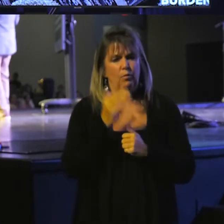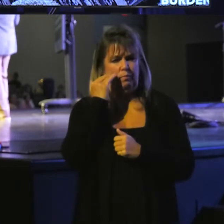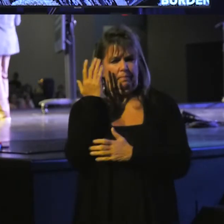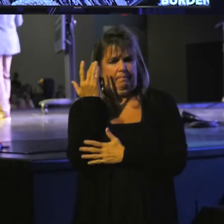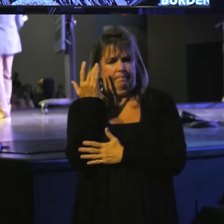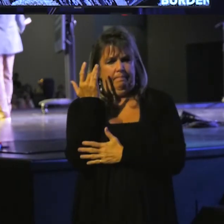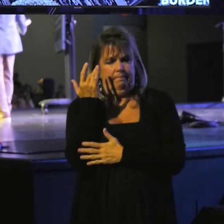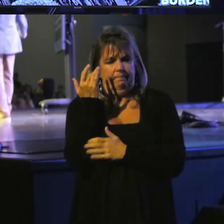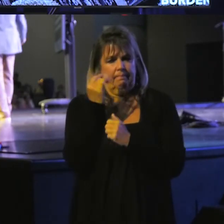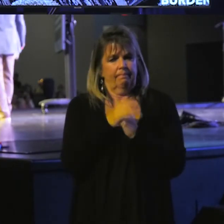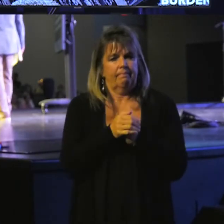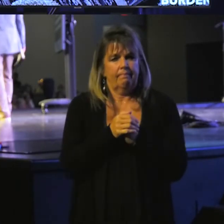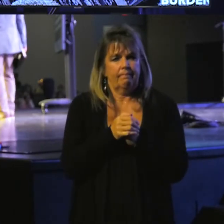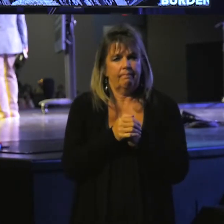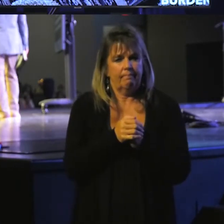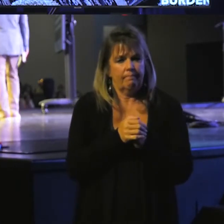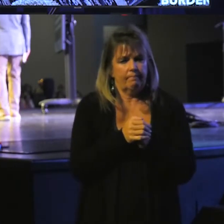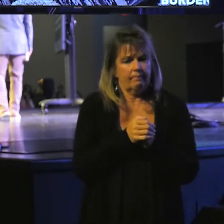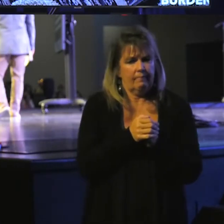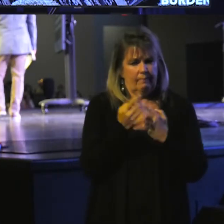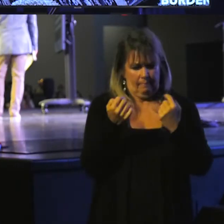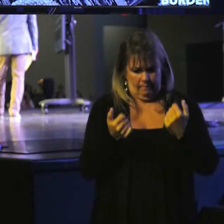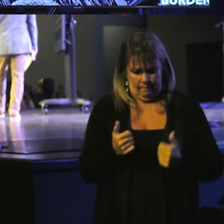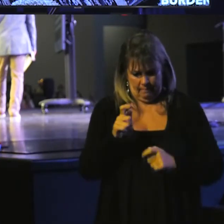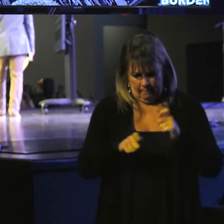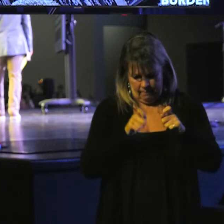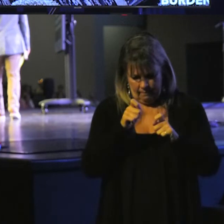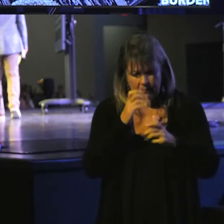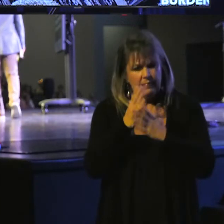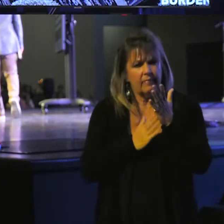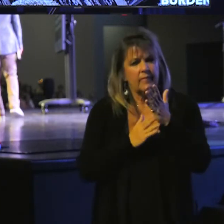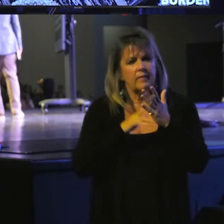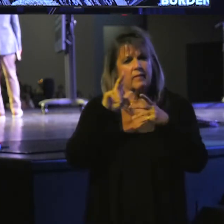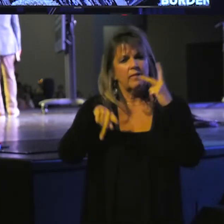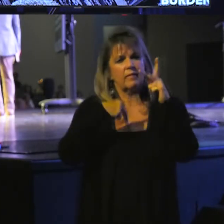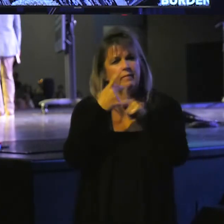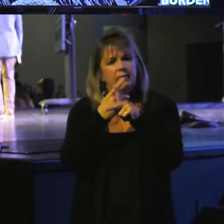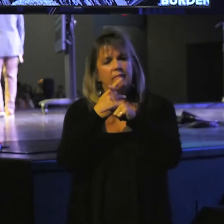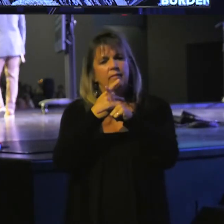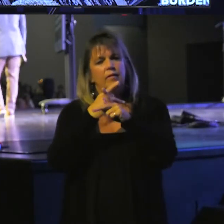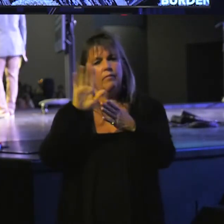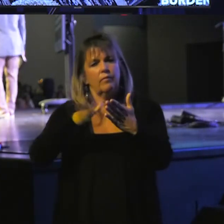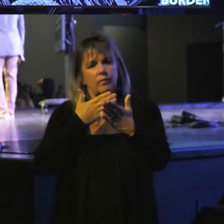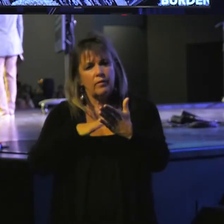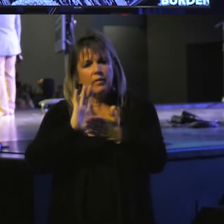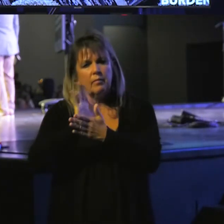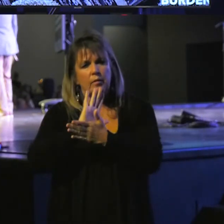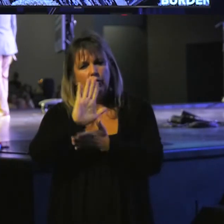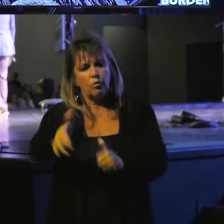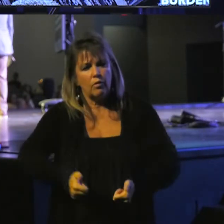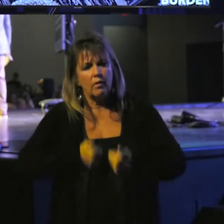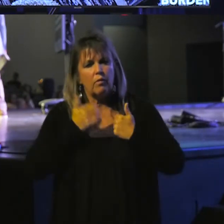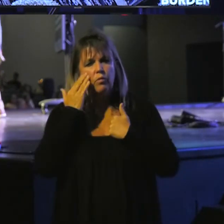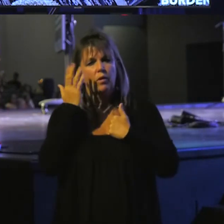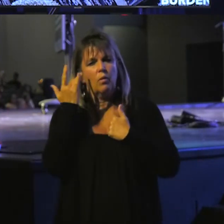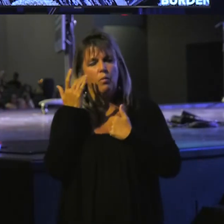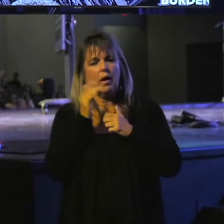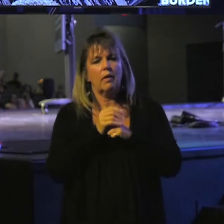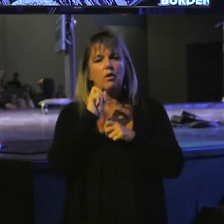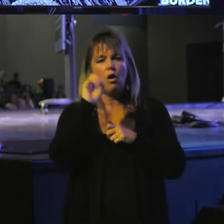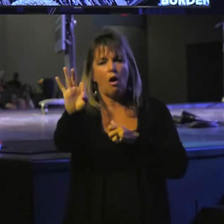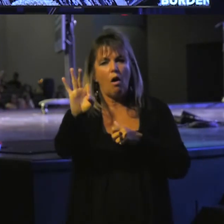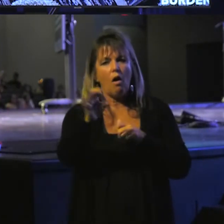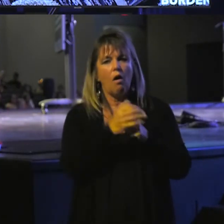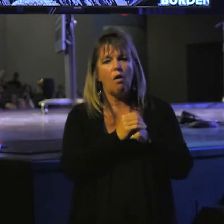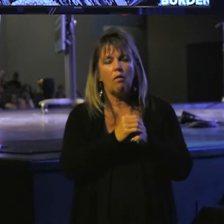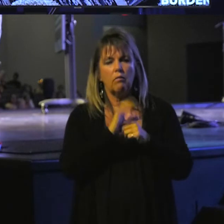you know why you exclude certain types of songs and movies and shows from your life? Do you know why you click off those